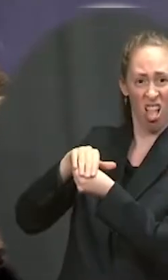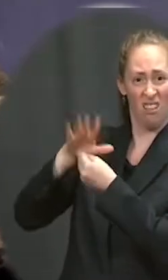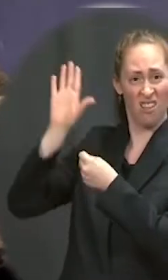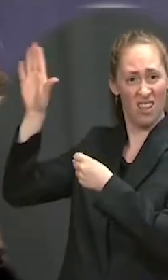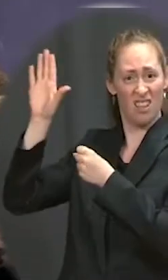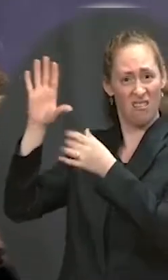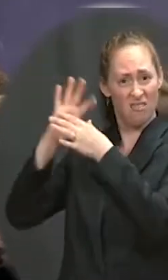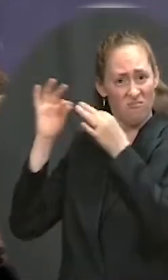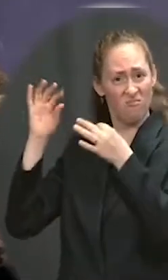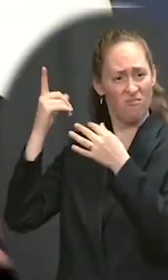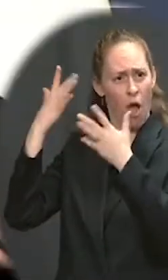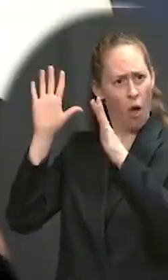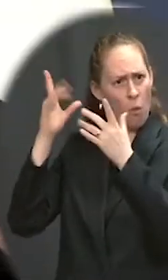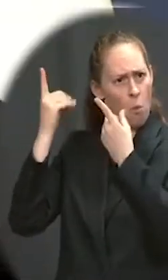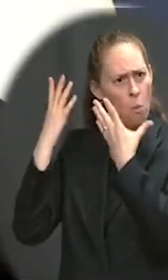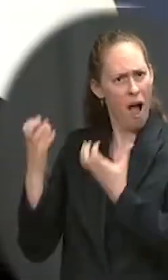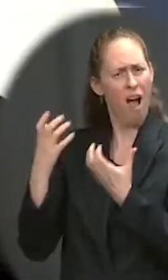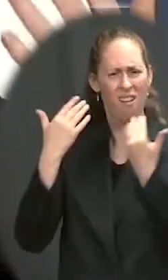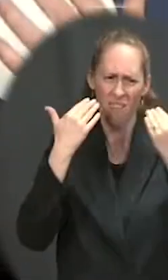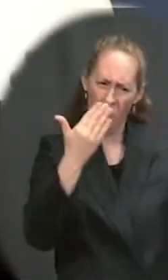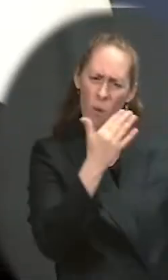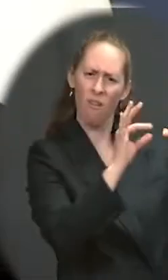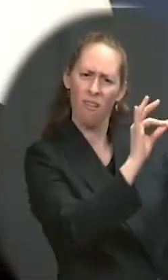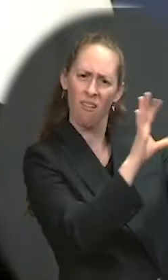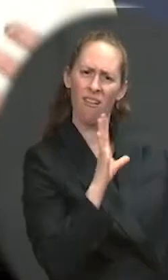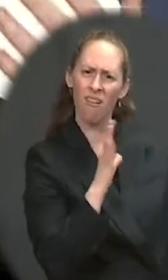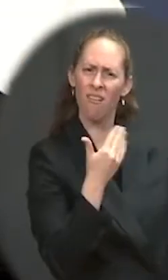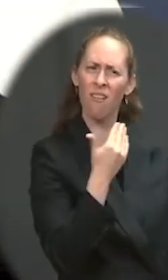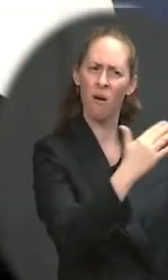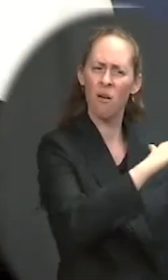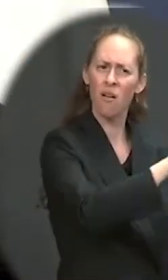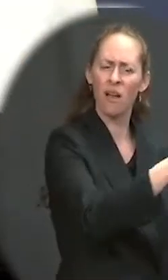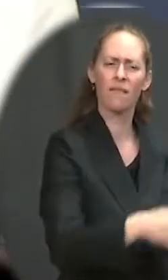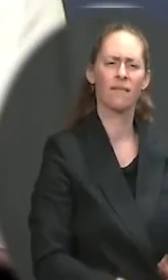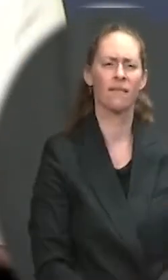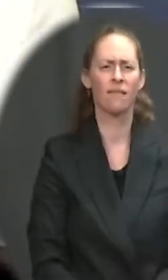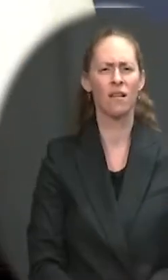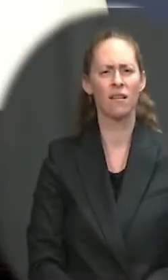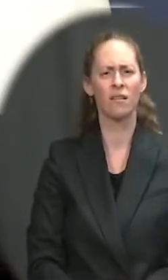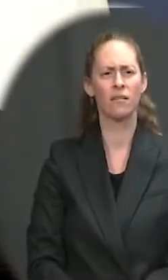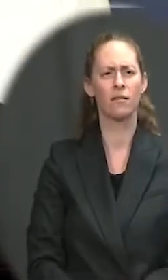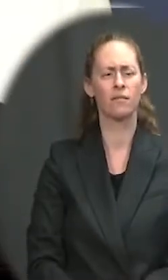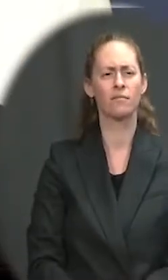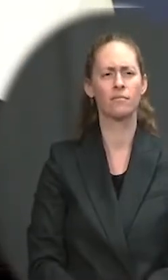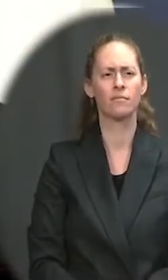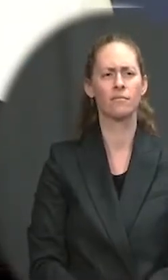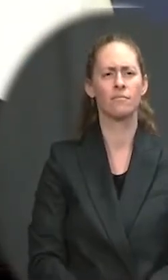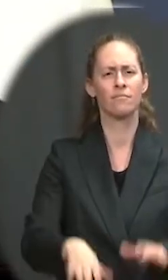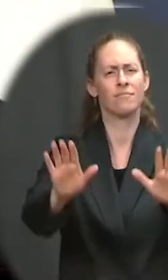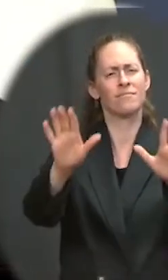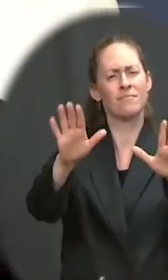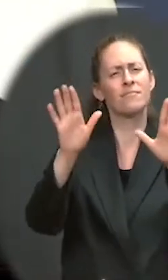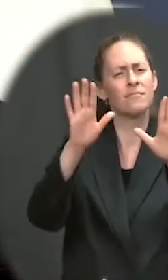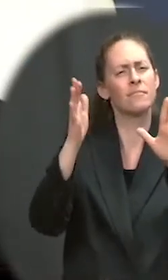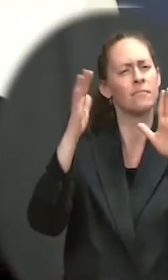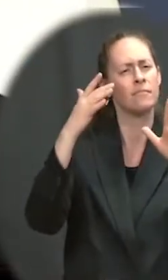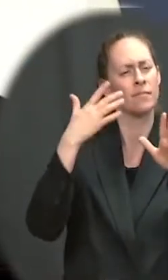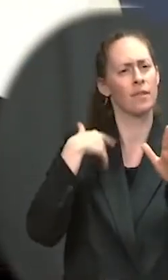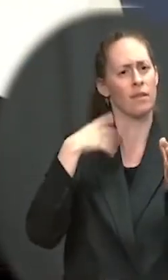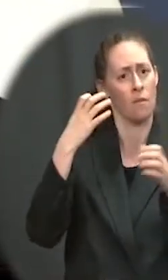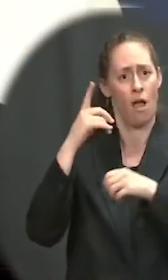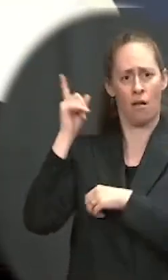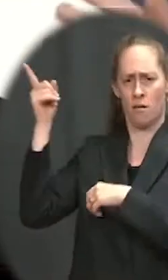Well, I think it's important first to just take a step back and remind everyone that the President spoke about his support